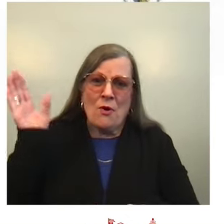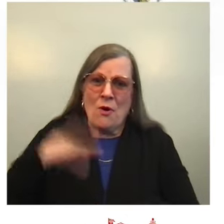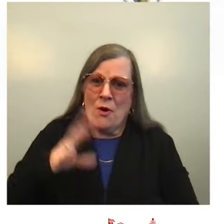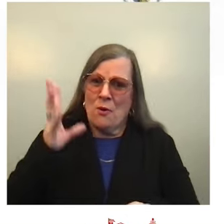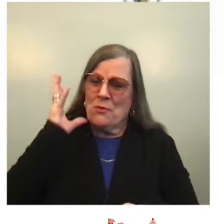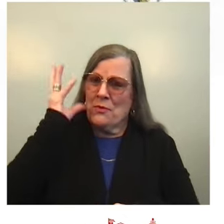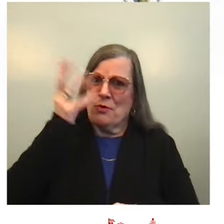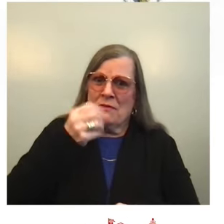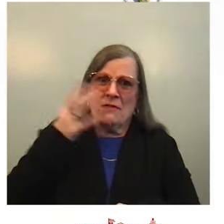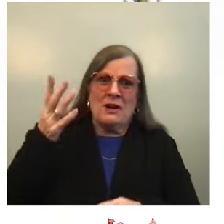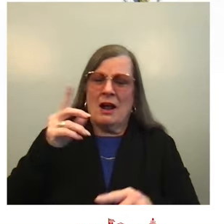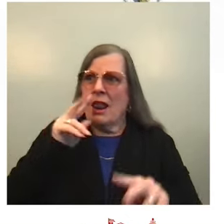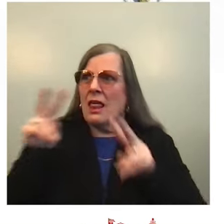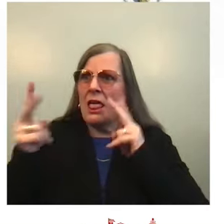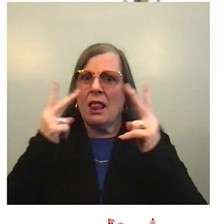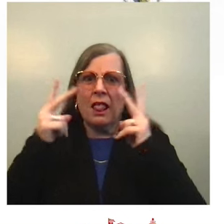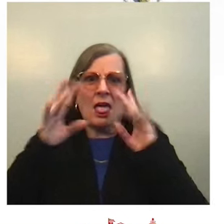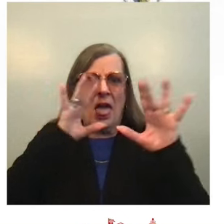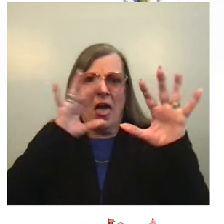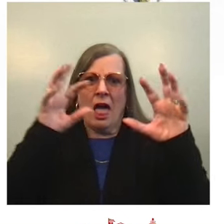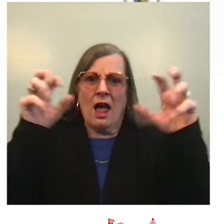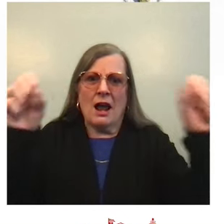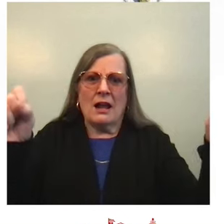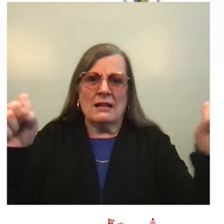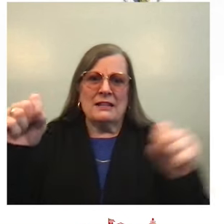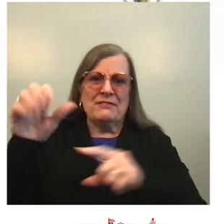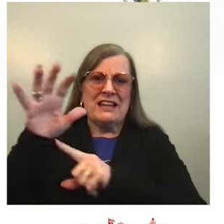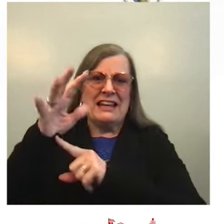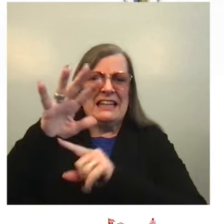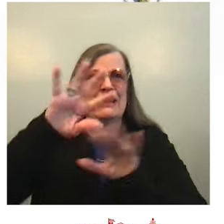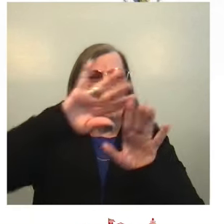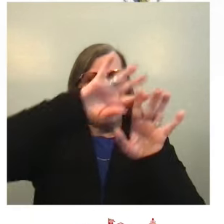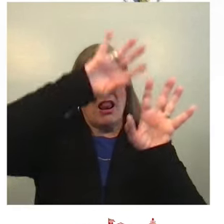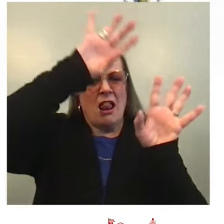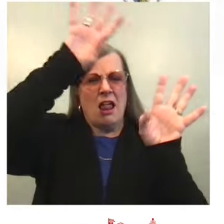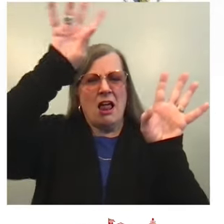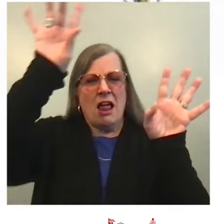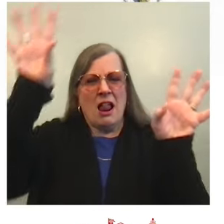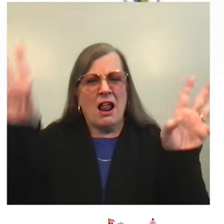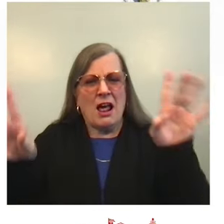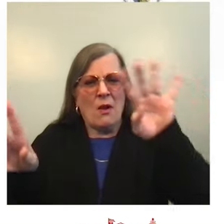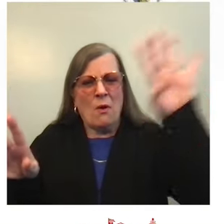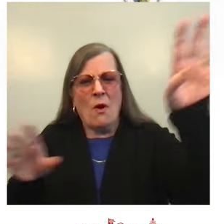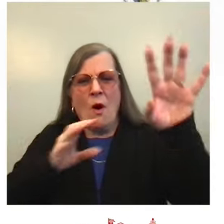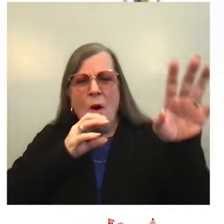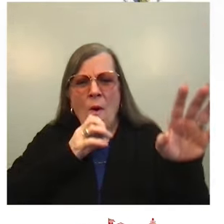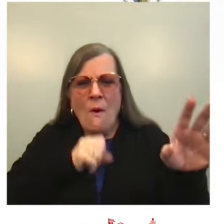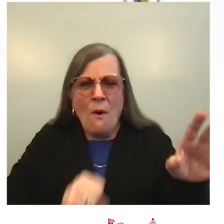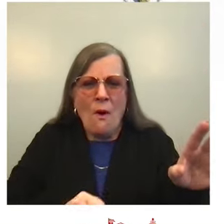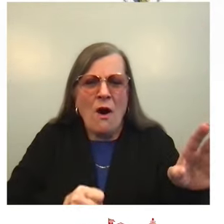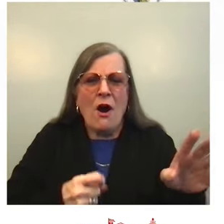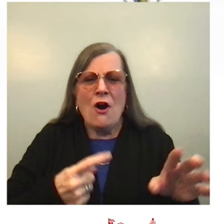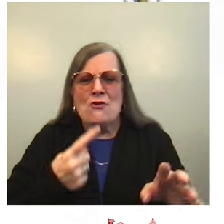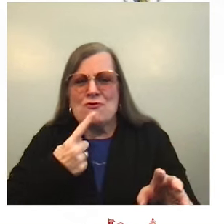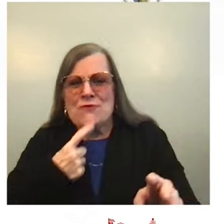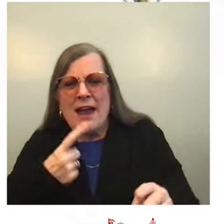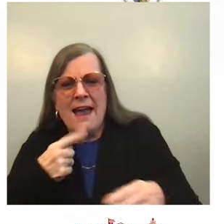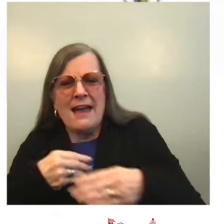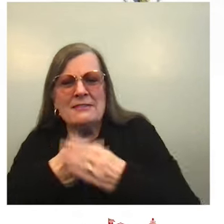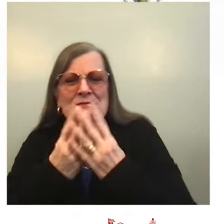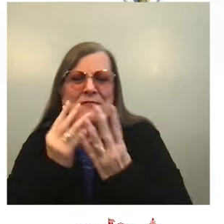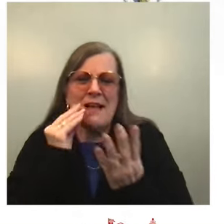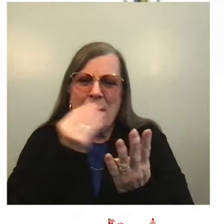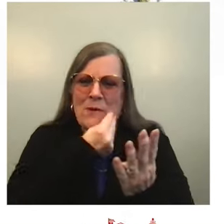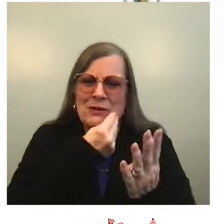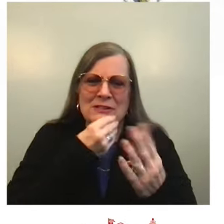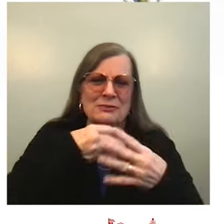autumn leaves piled high on an emerald blanket of grass, the mesmerizing rhythm of